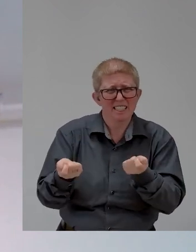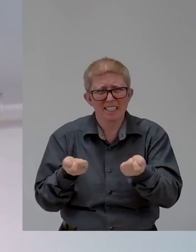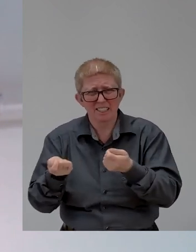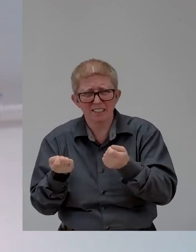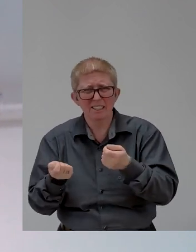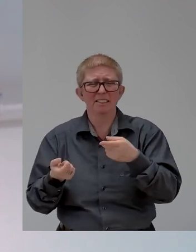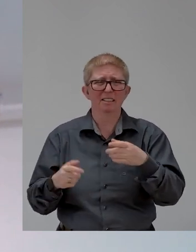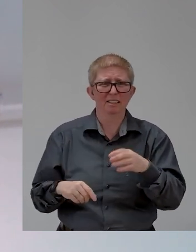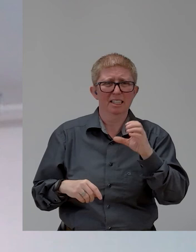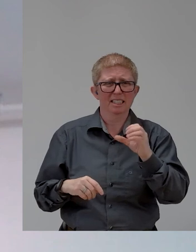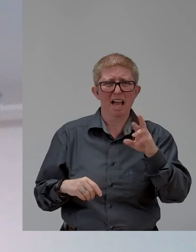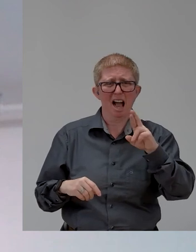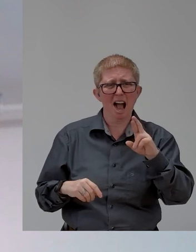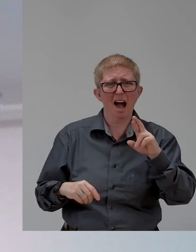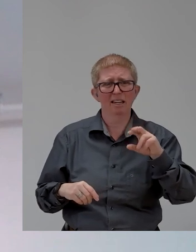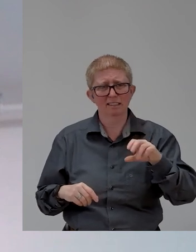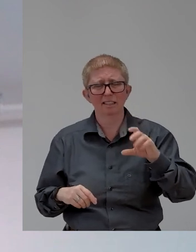measures, we do see progress.